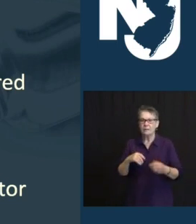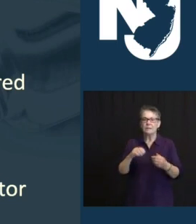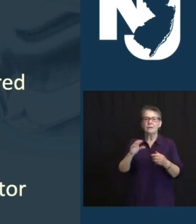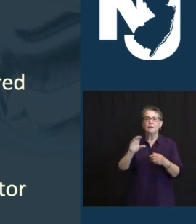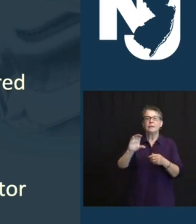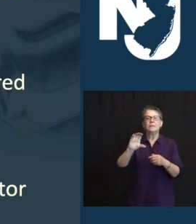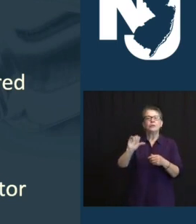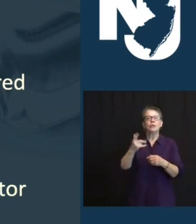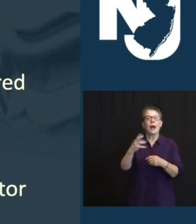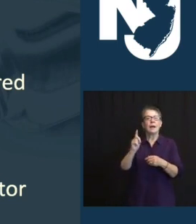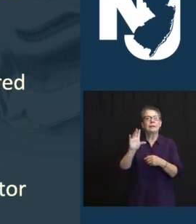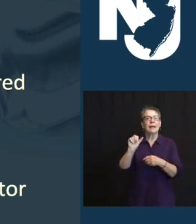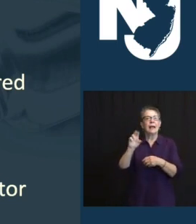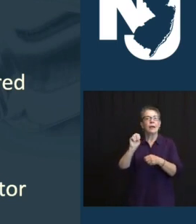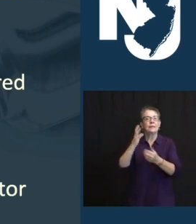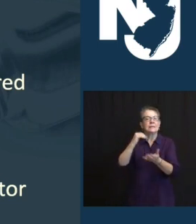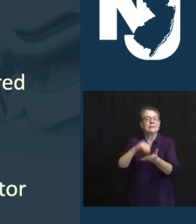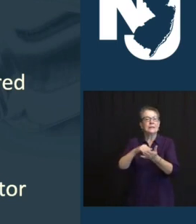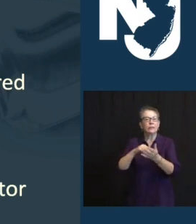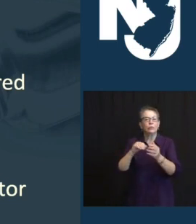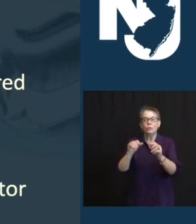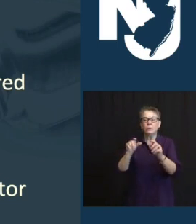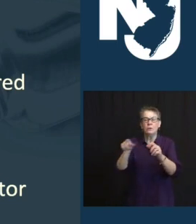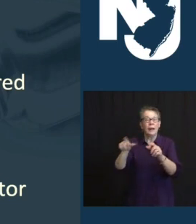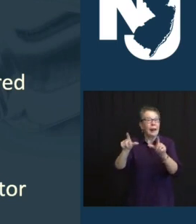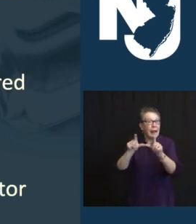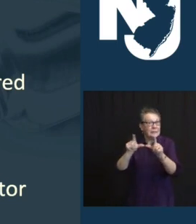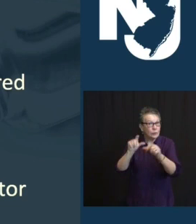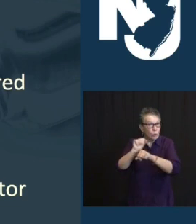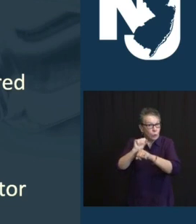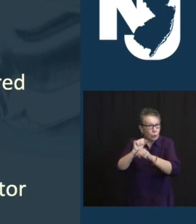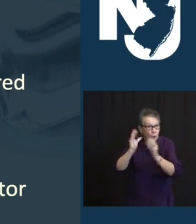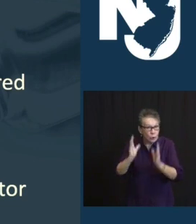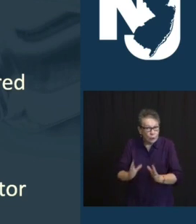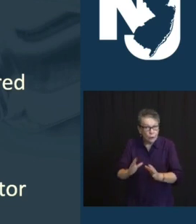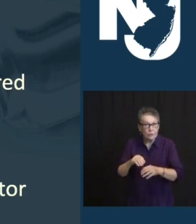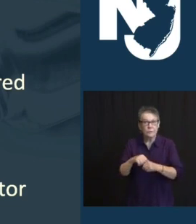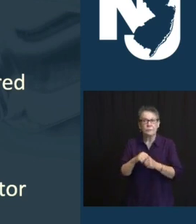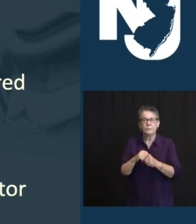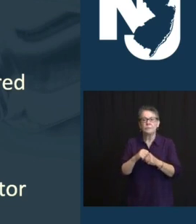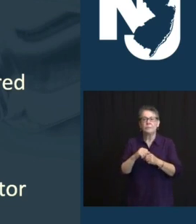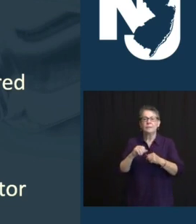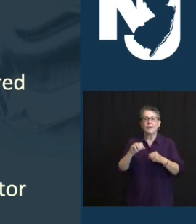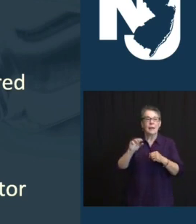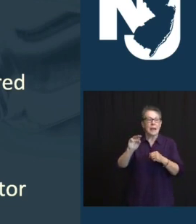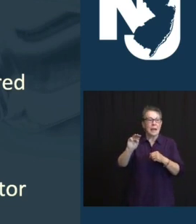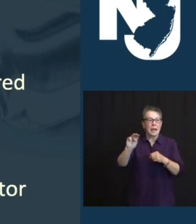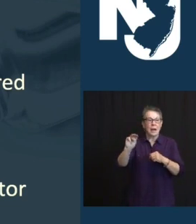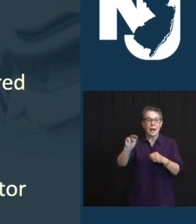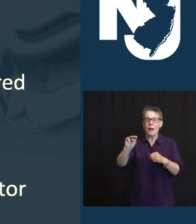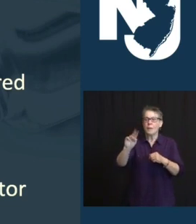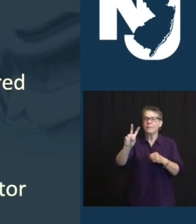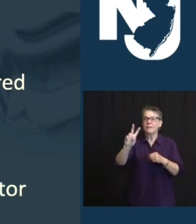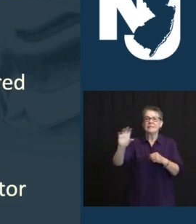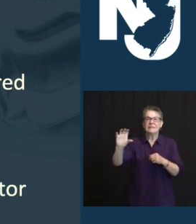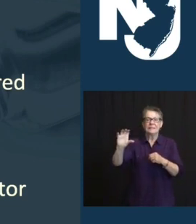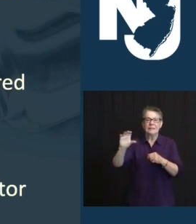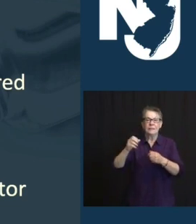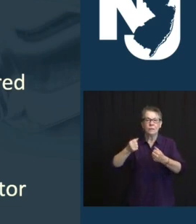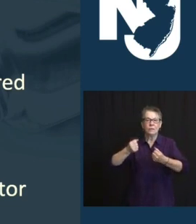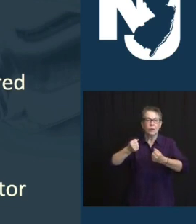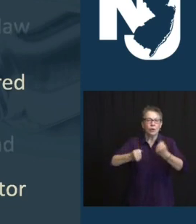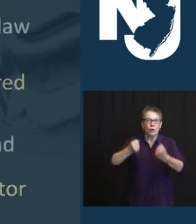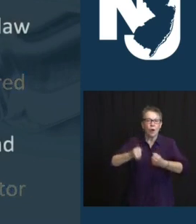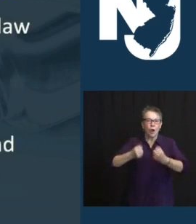LICENSED AND REGISTERED SETTINGS, MOTOR VEHICLES COMMISSION, NJ TRANSIT AND OTHER TRANSPORTATION WORKERS, ALL